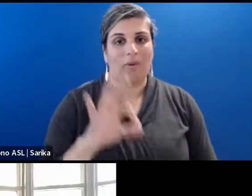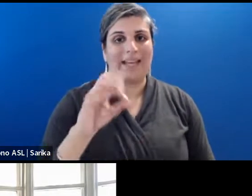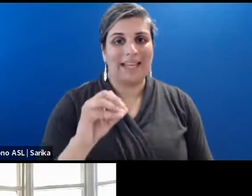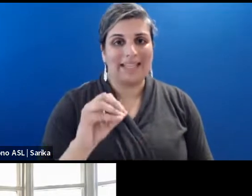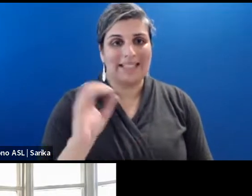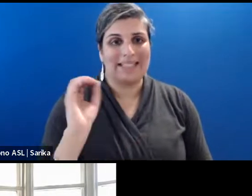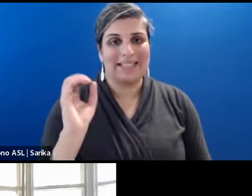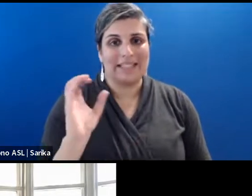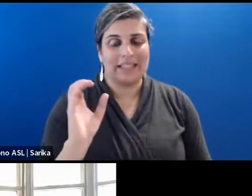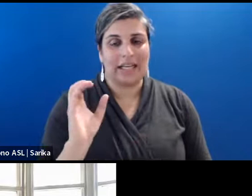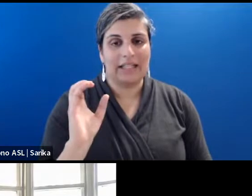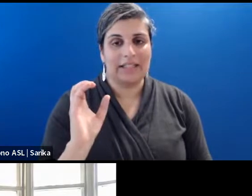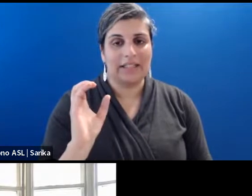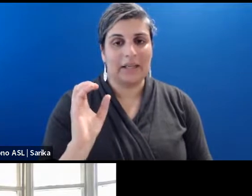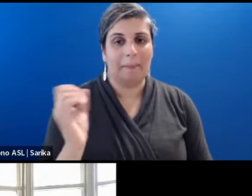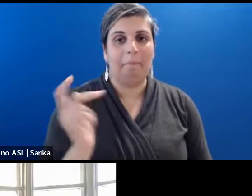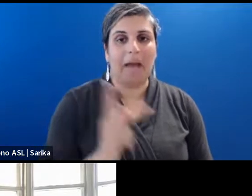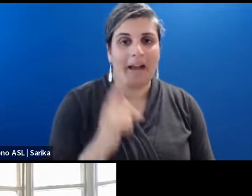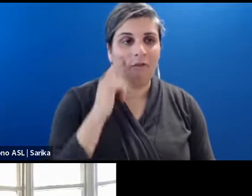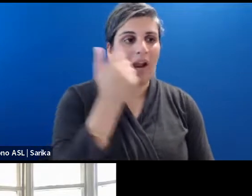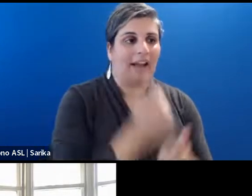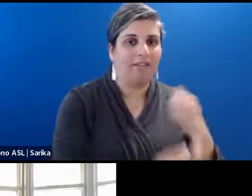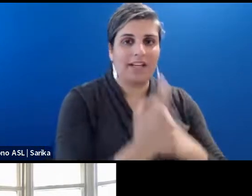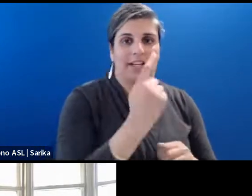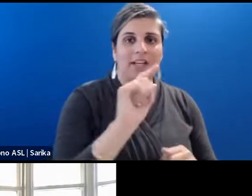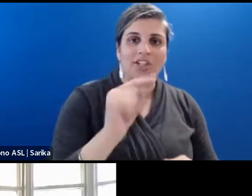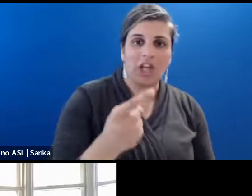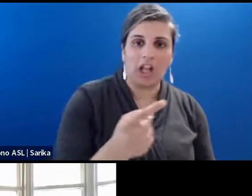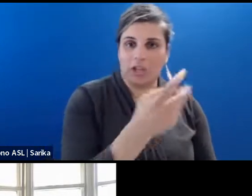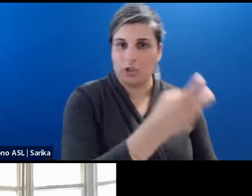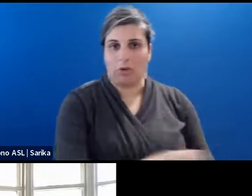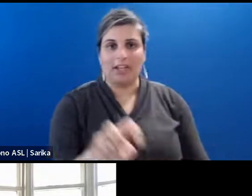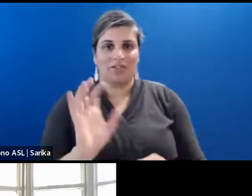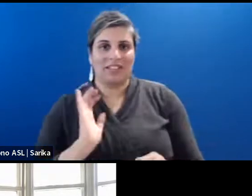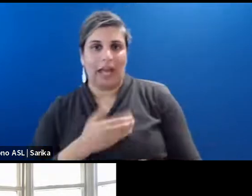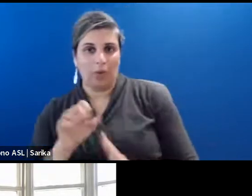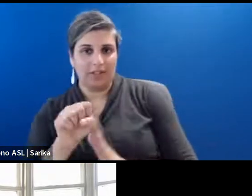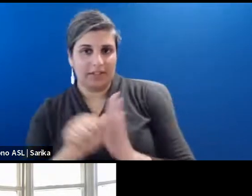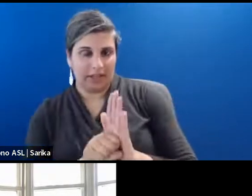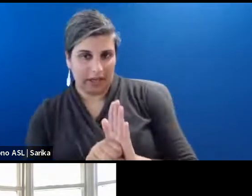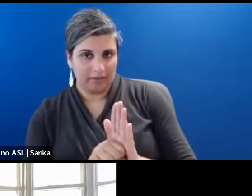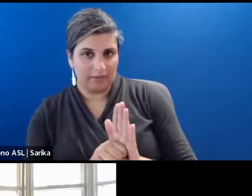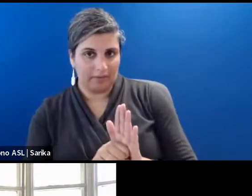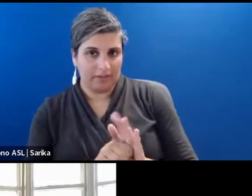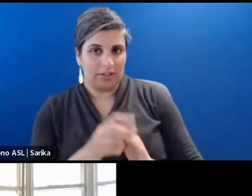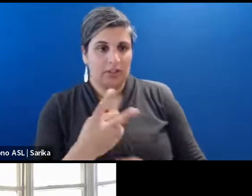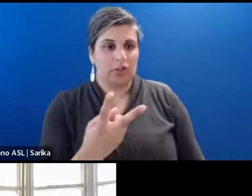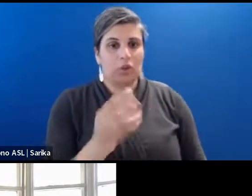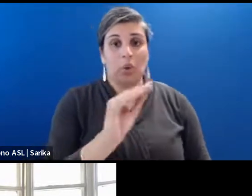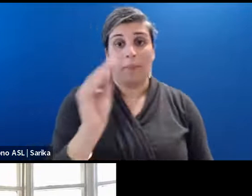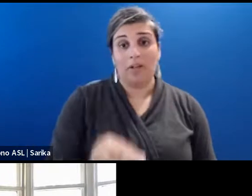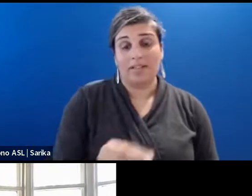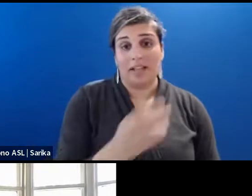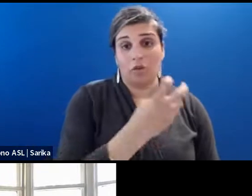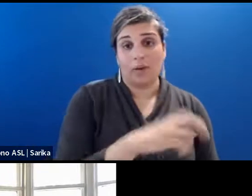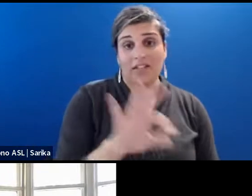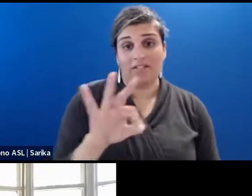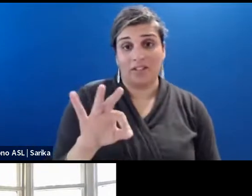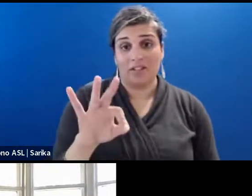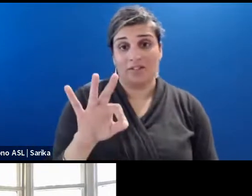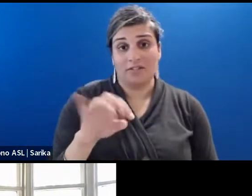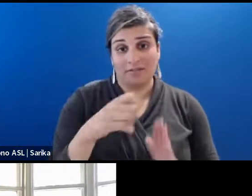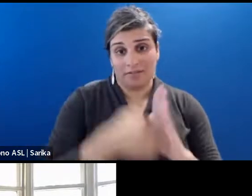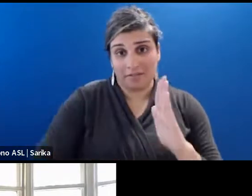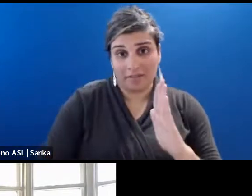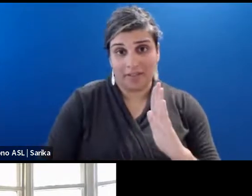meaning you get 90 cents back for every dollar you transfer to our state. There's a 2% transfer fee, which that means